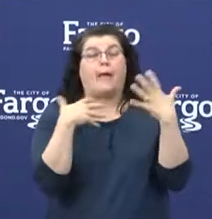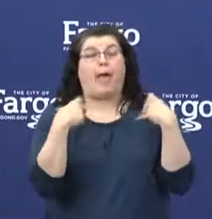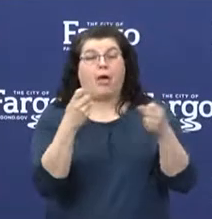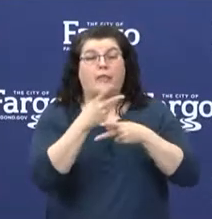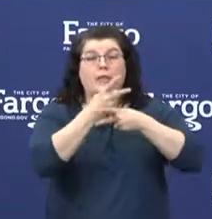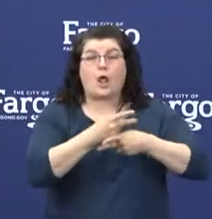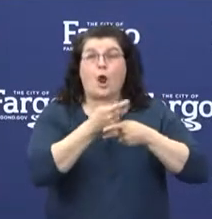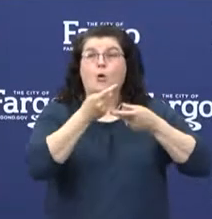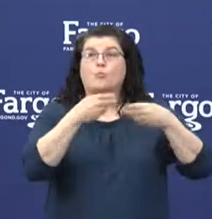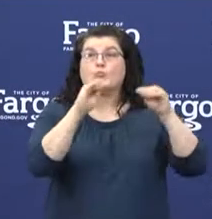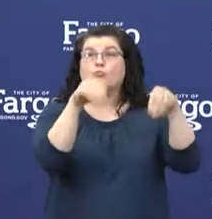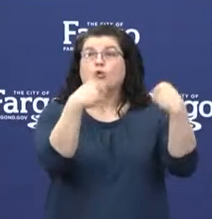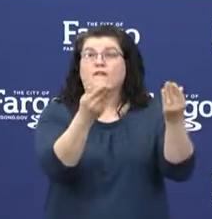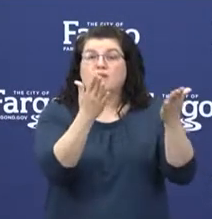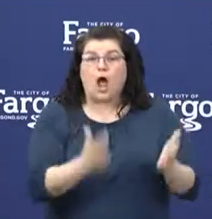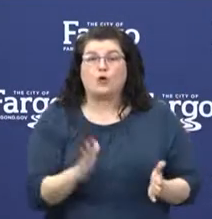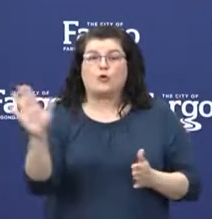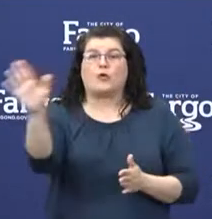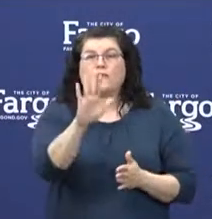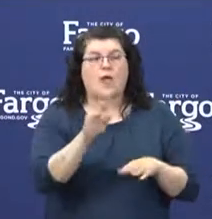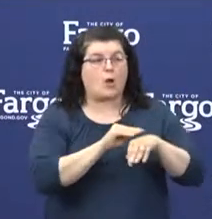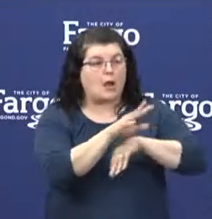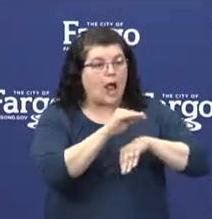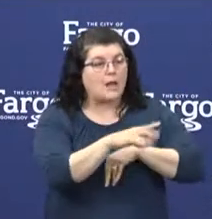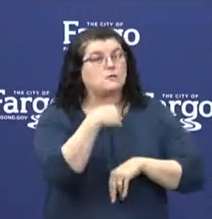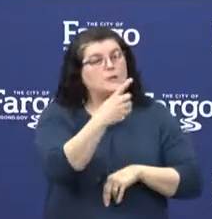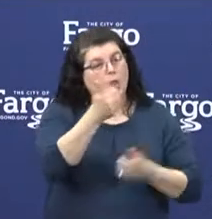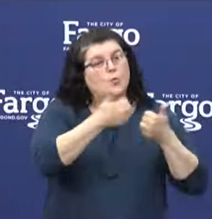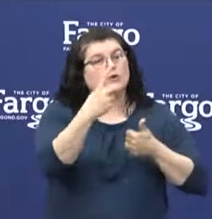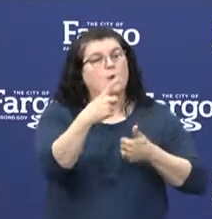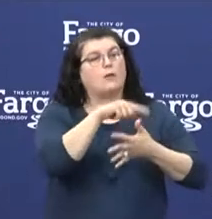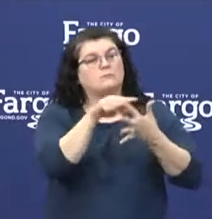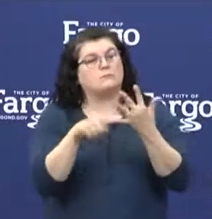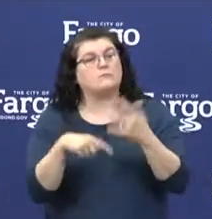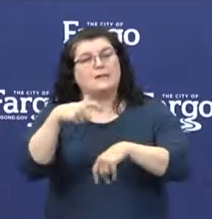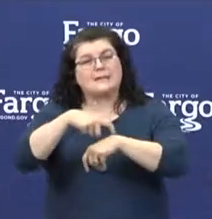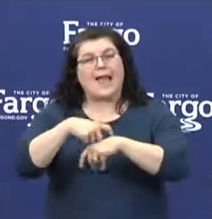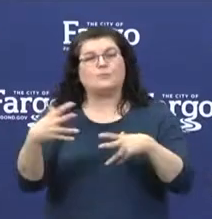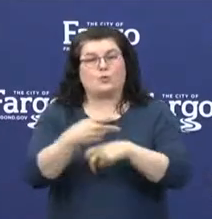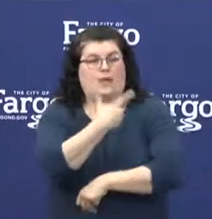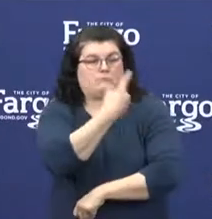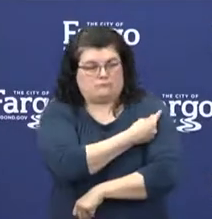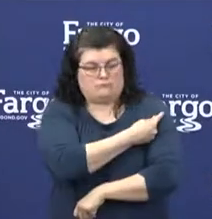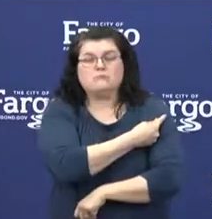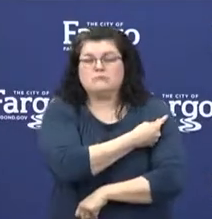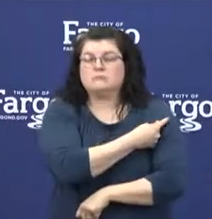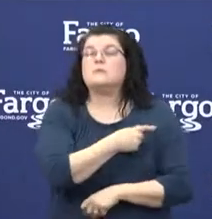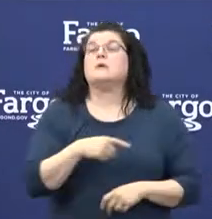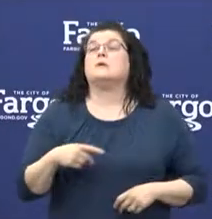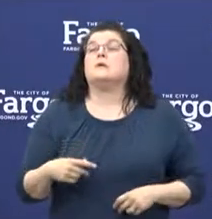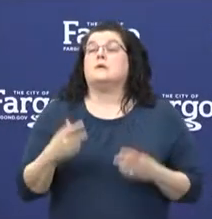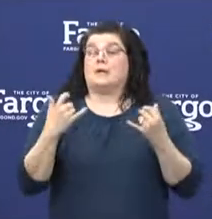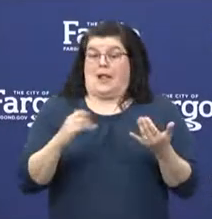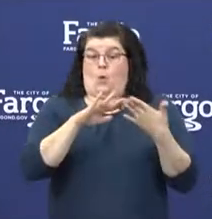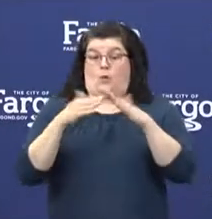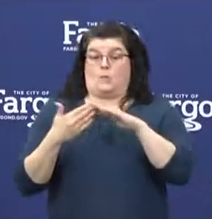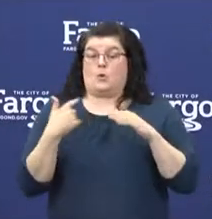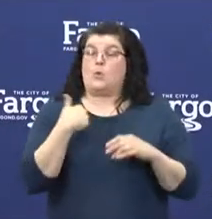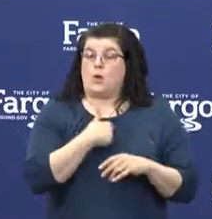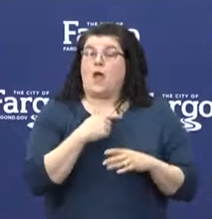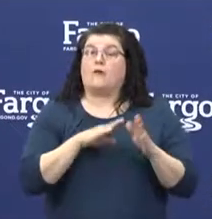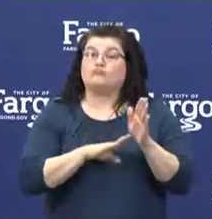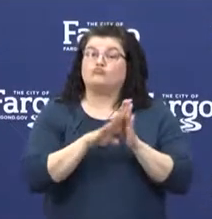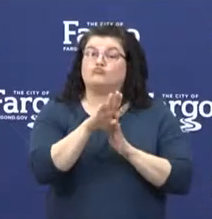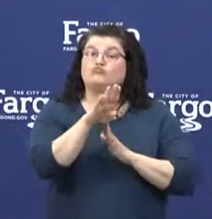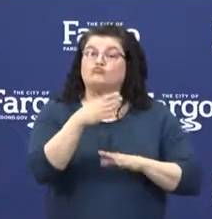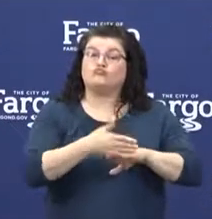scheduling infant vaccinations. As a community, we've made progress in slowing the spread of COVID-19